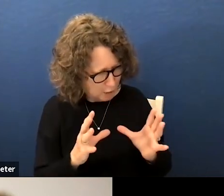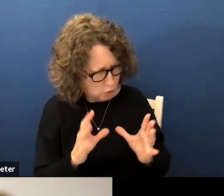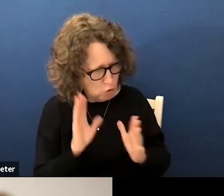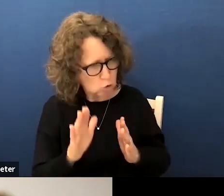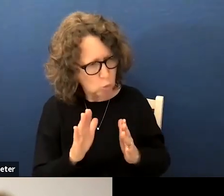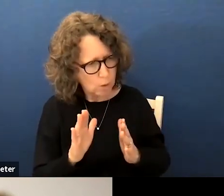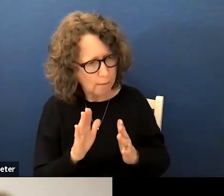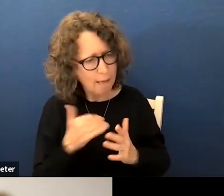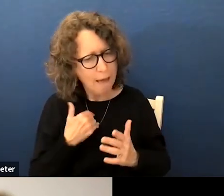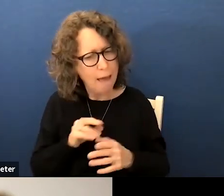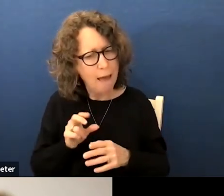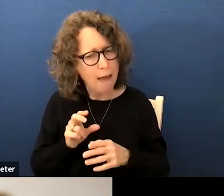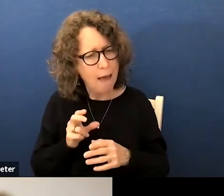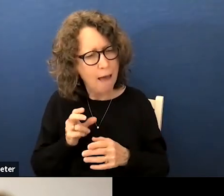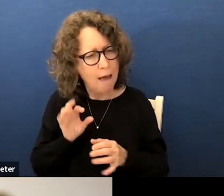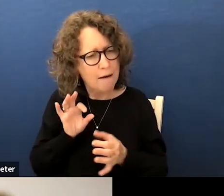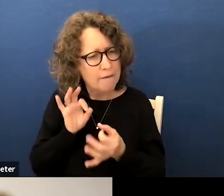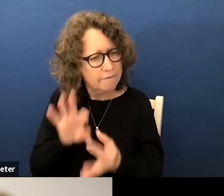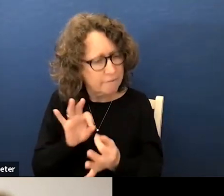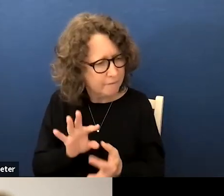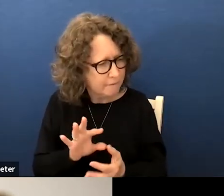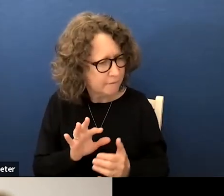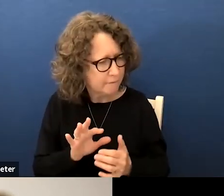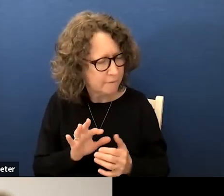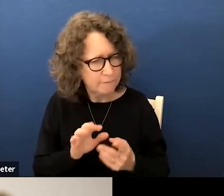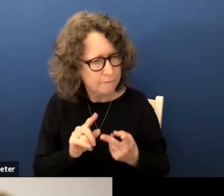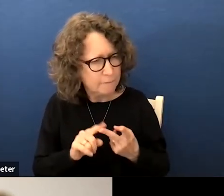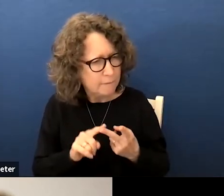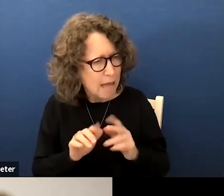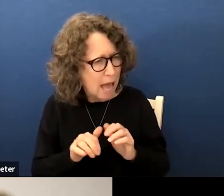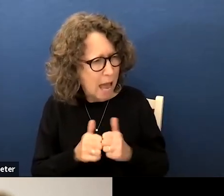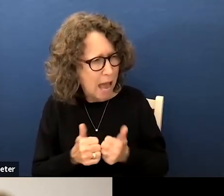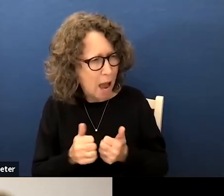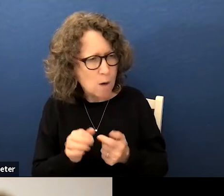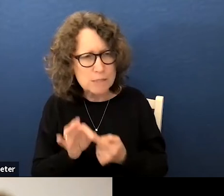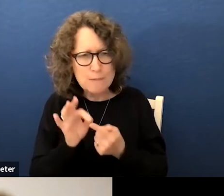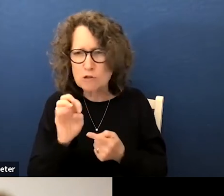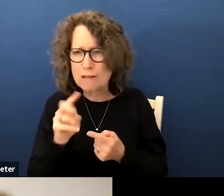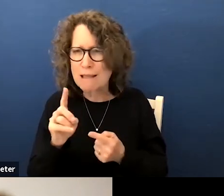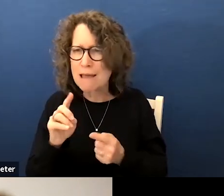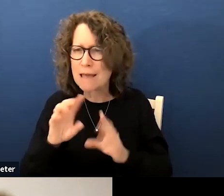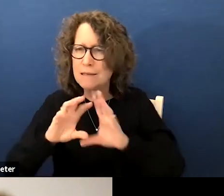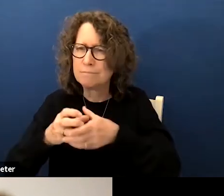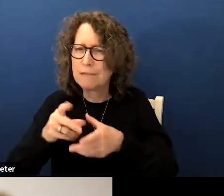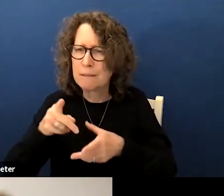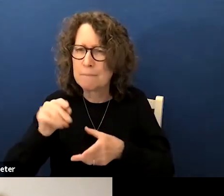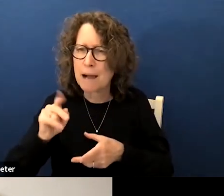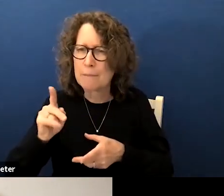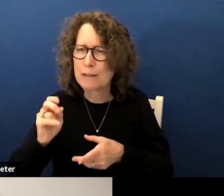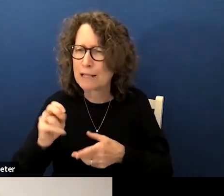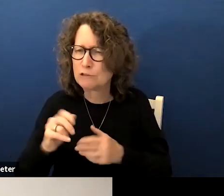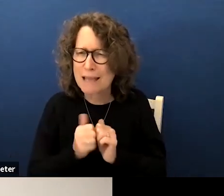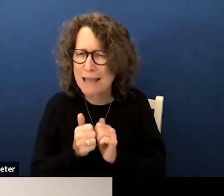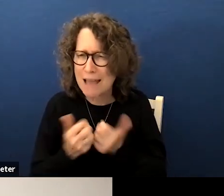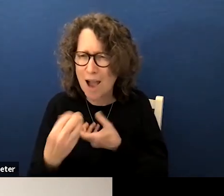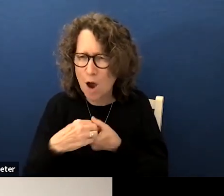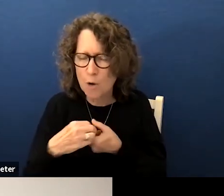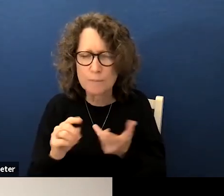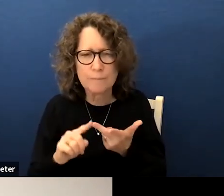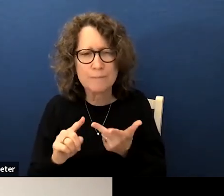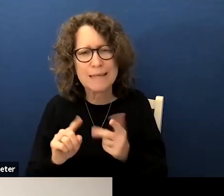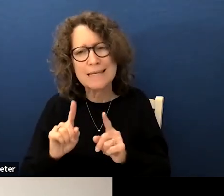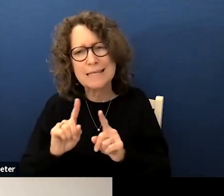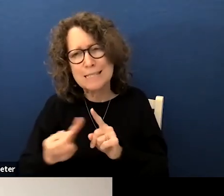to have input how are we considering including our special ed population our different learning